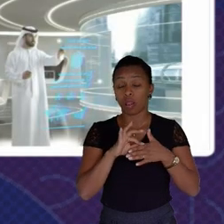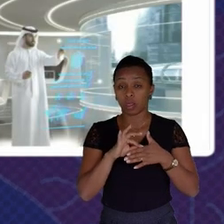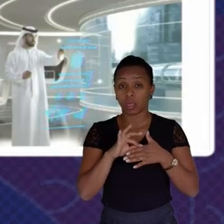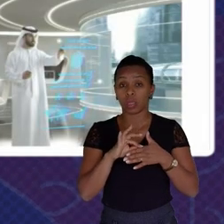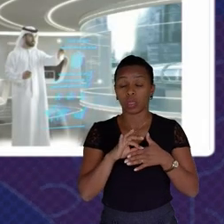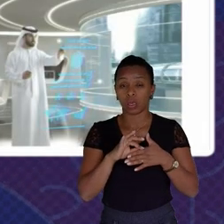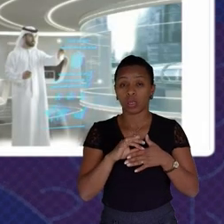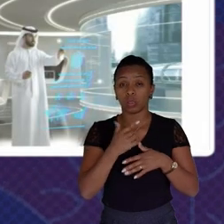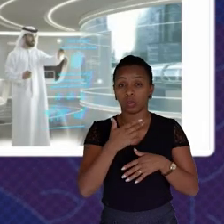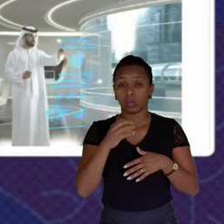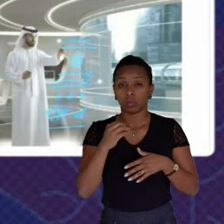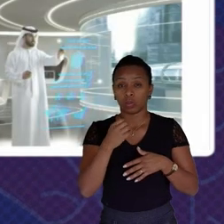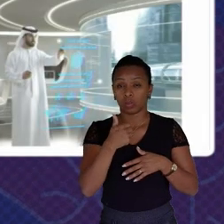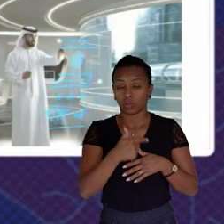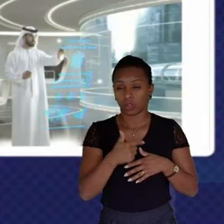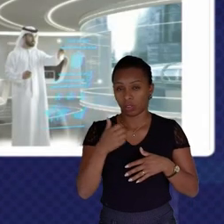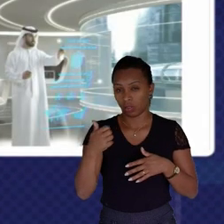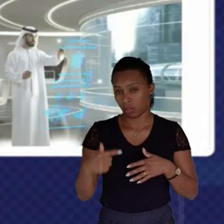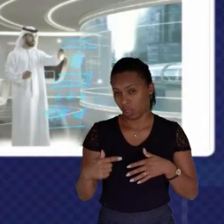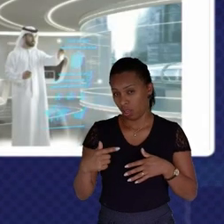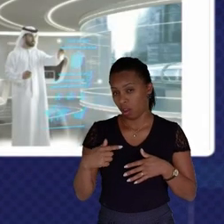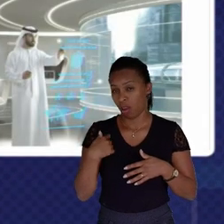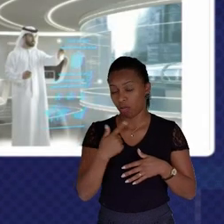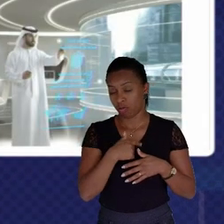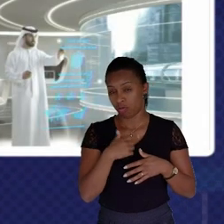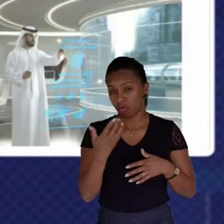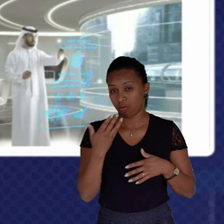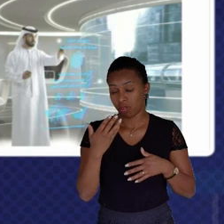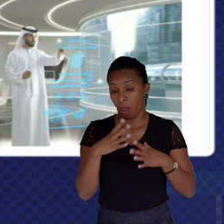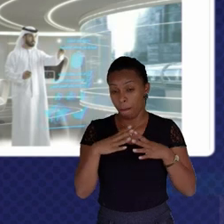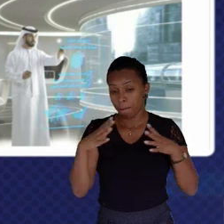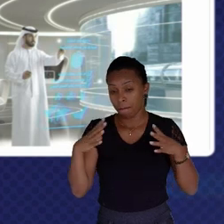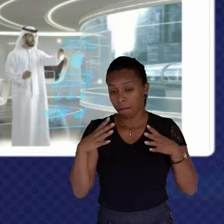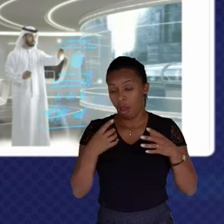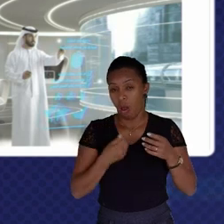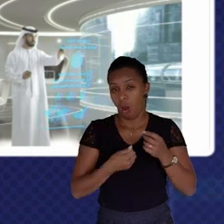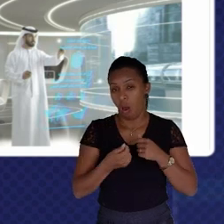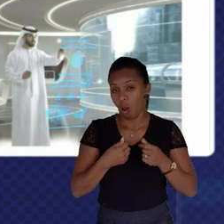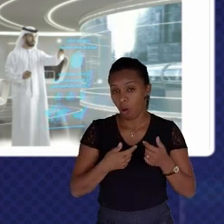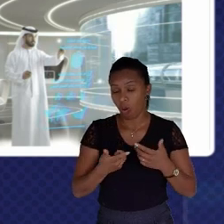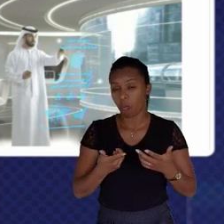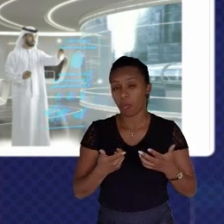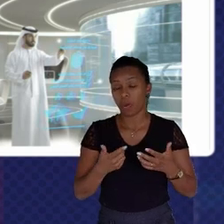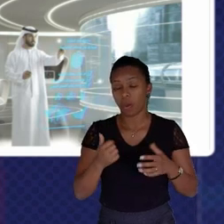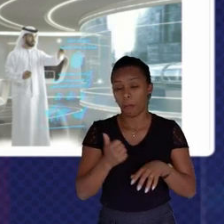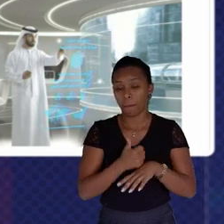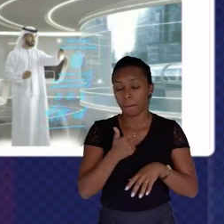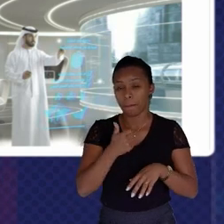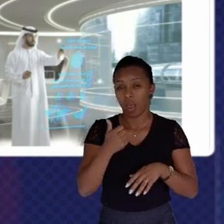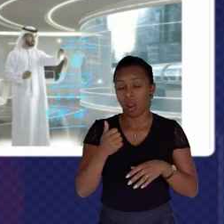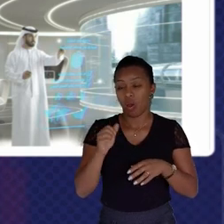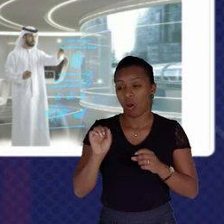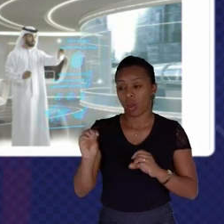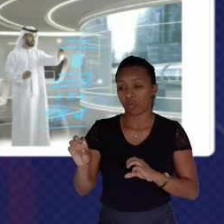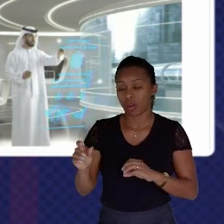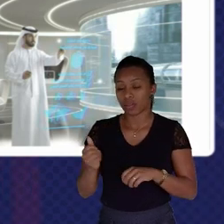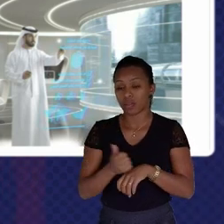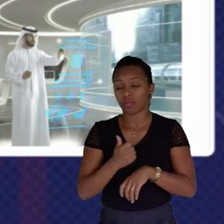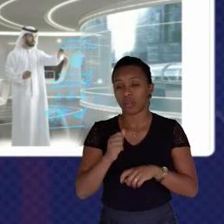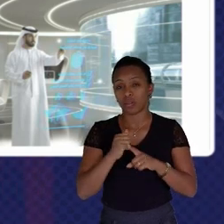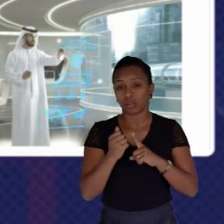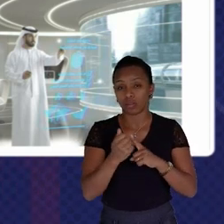We want to have the world's leading economy The world's leading education The world's happiest society And the world's leading